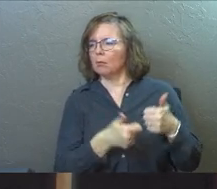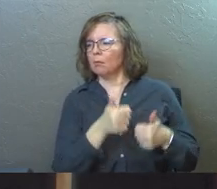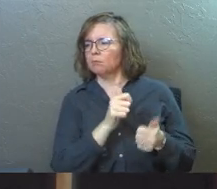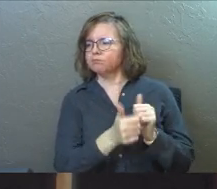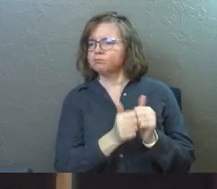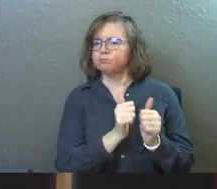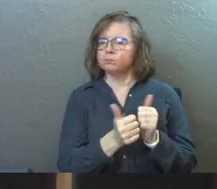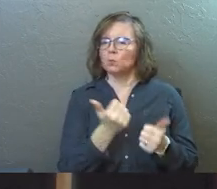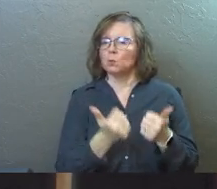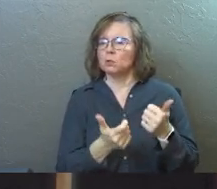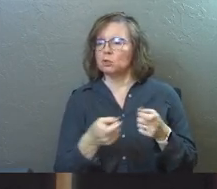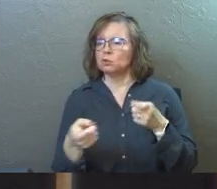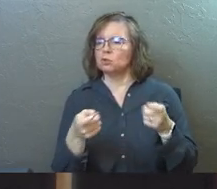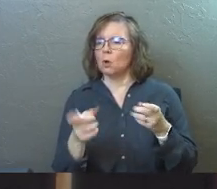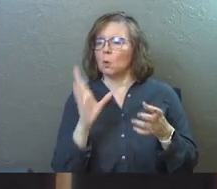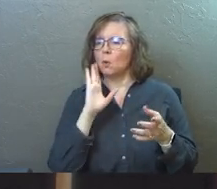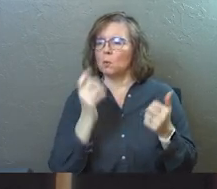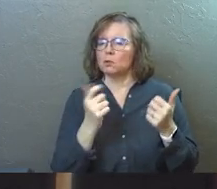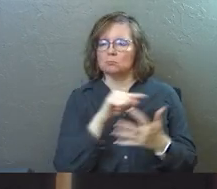to be in charge.